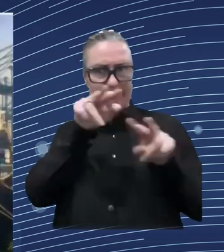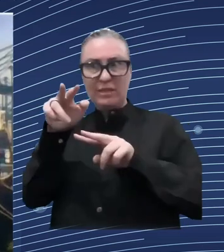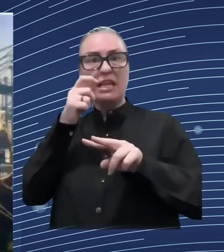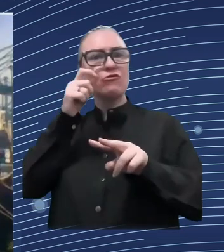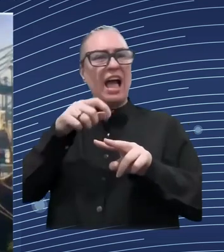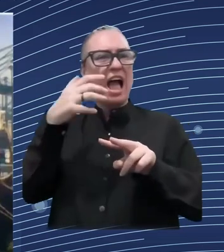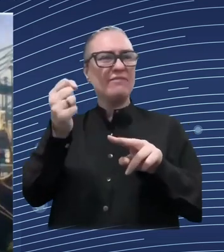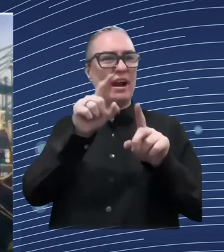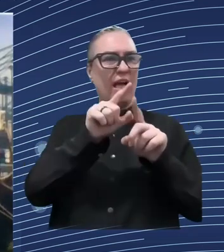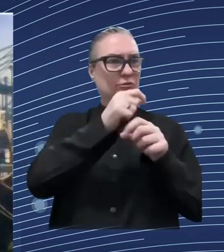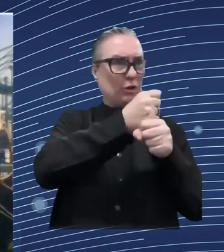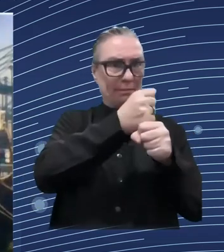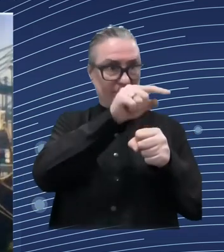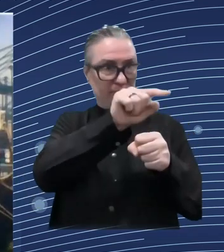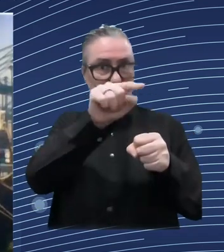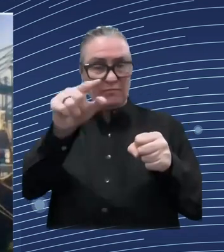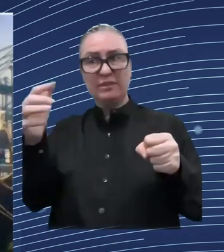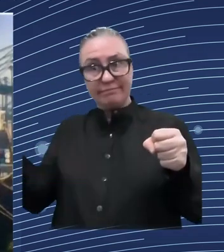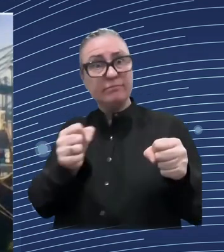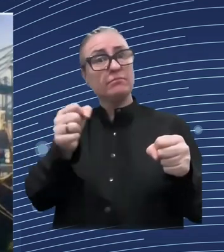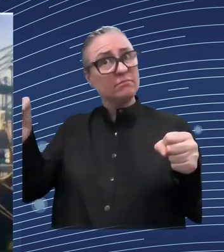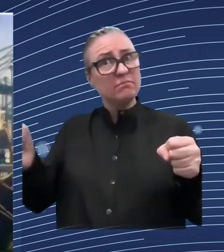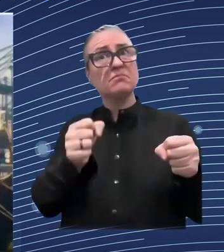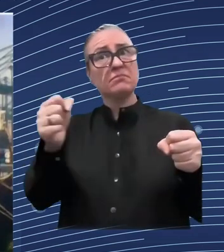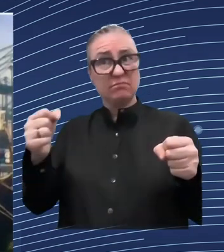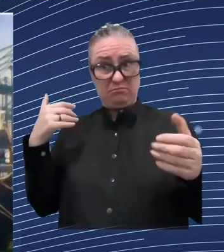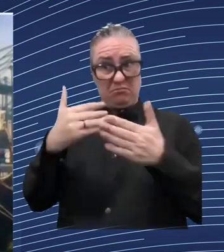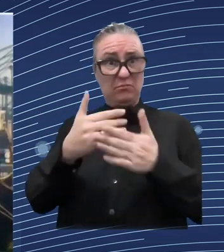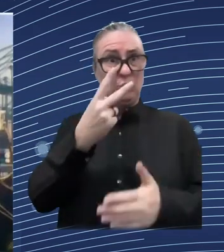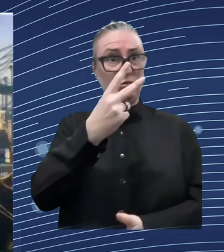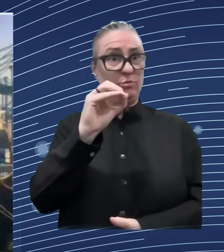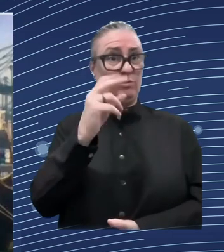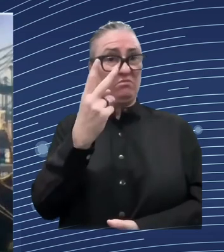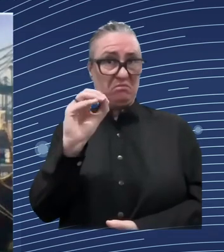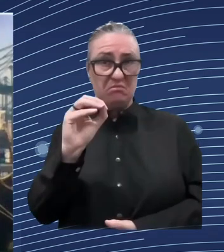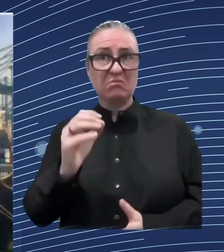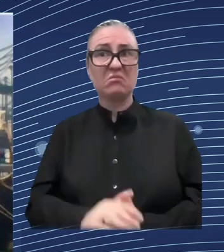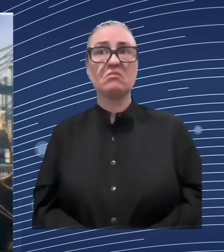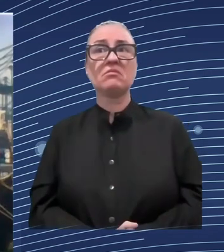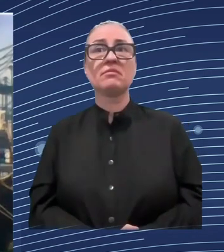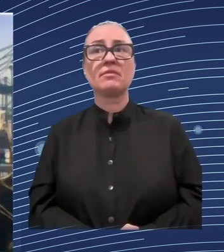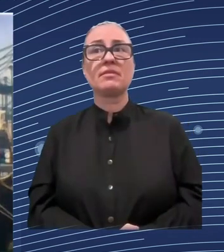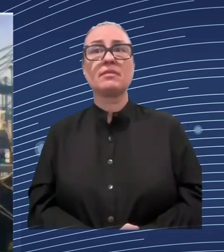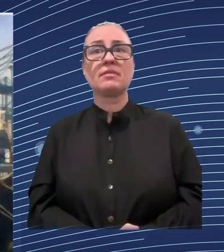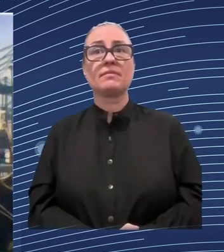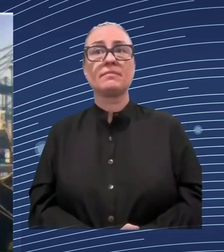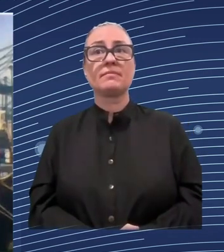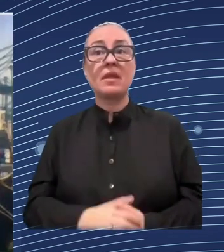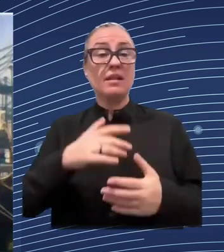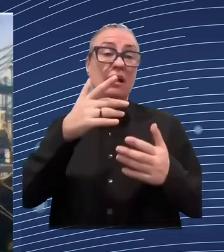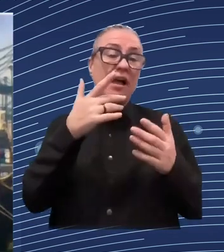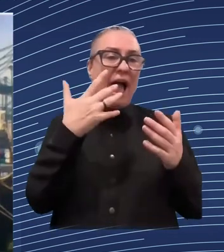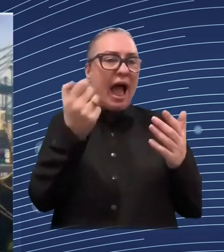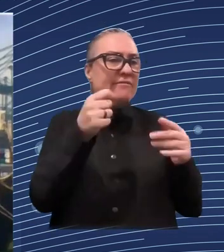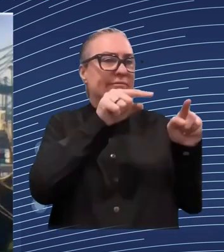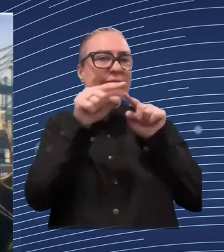i think we all have shared our uh impressive we can all share our sort of impressive remarks of the minister fedoto in his in his efforts